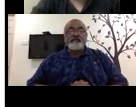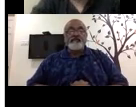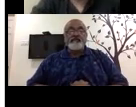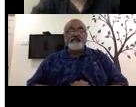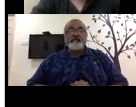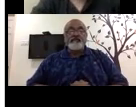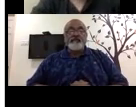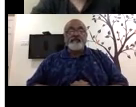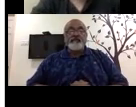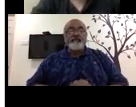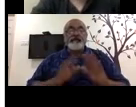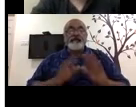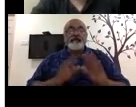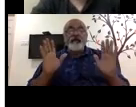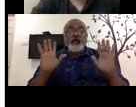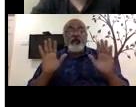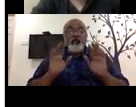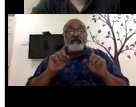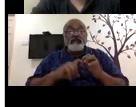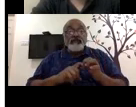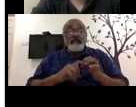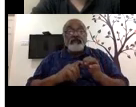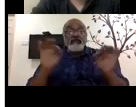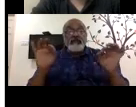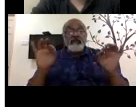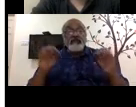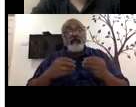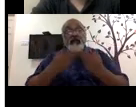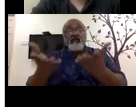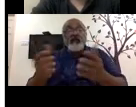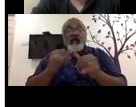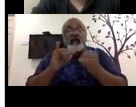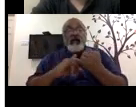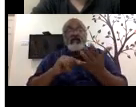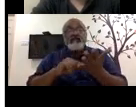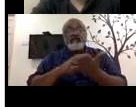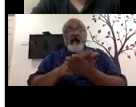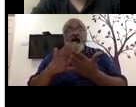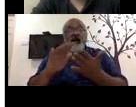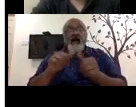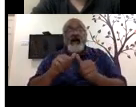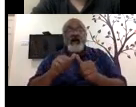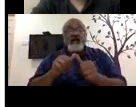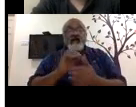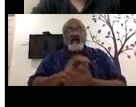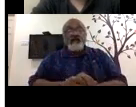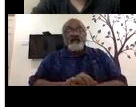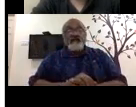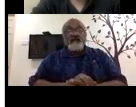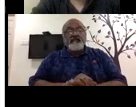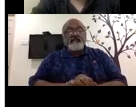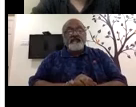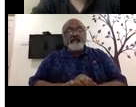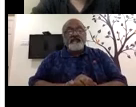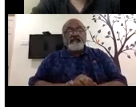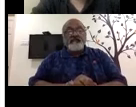If there are no more questions, we, I'll hand over back to Aastha. Aastha, back to you. Yeah.